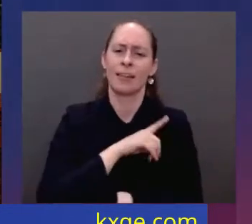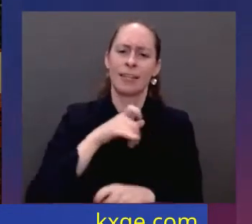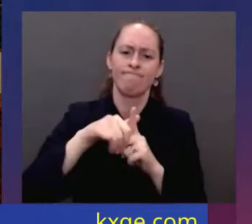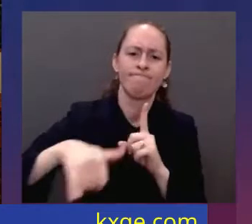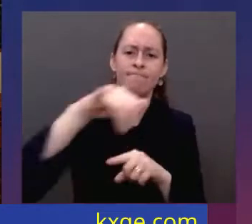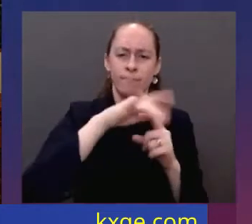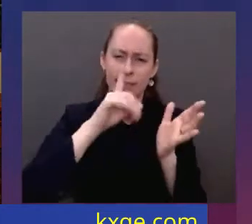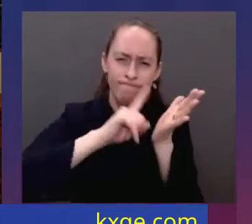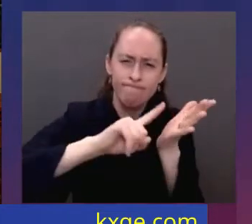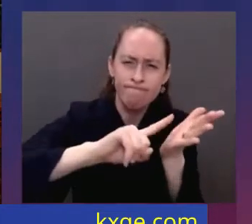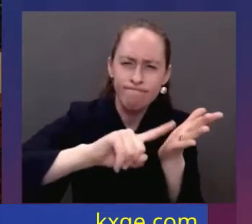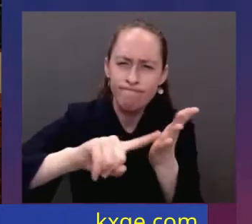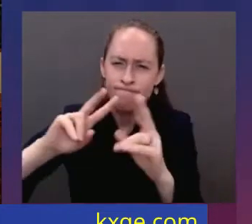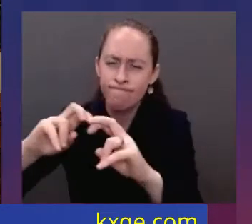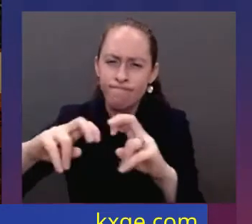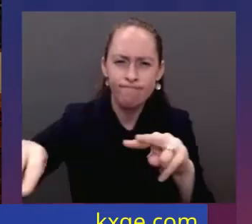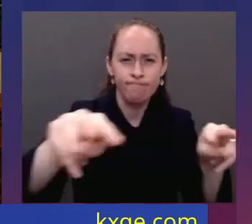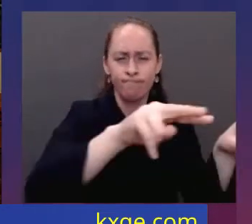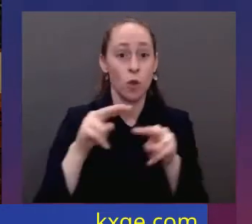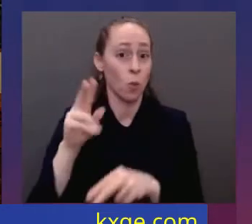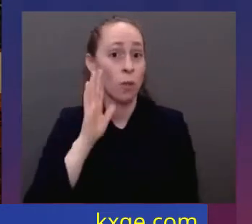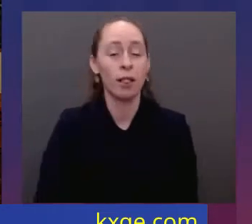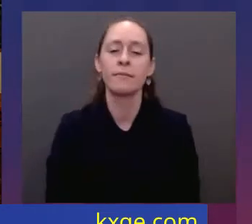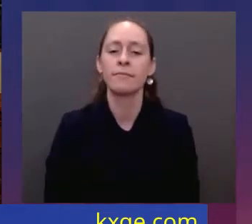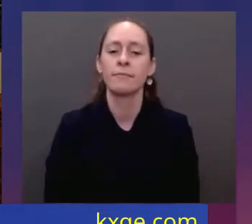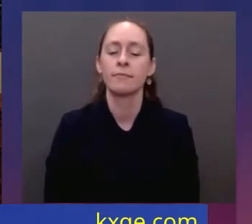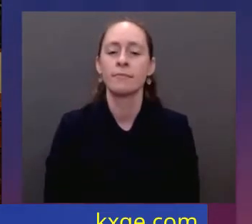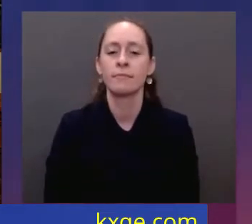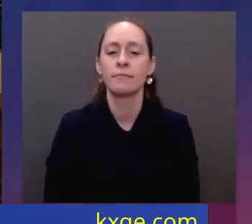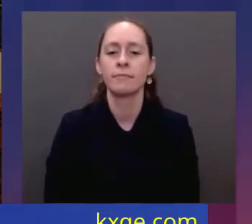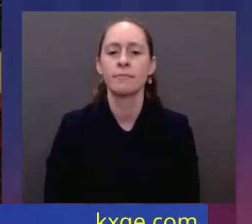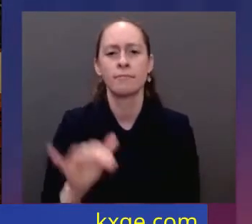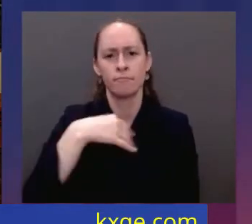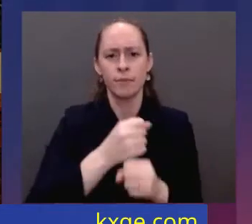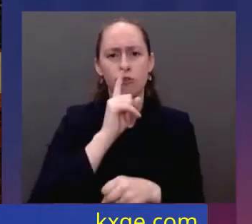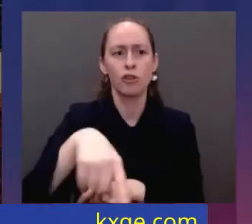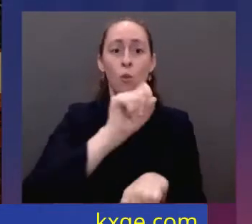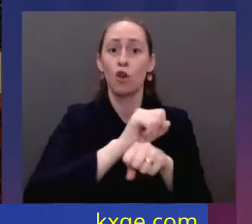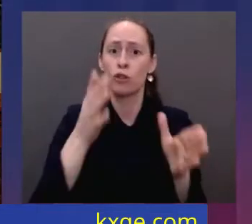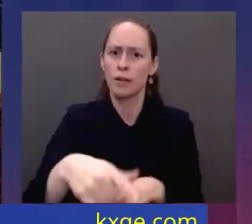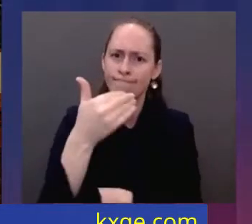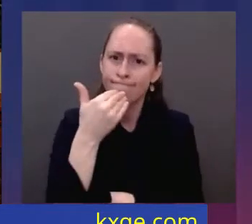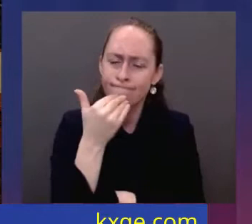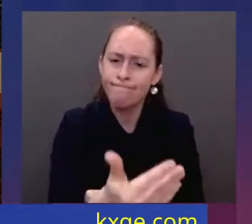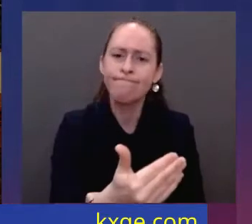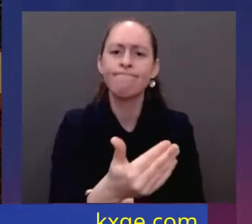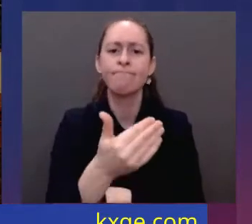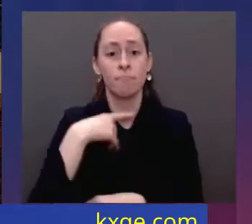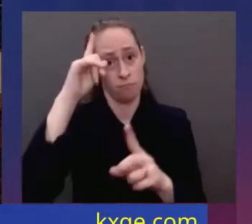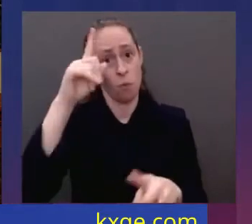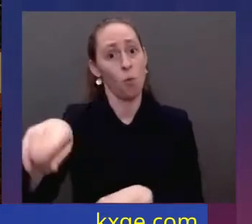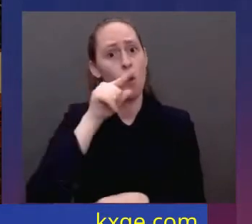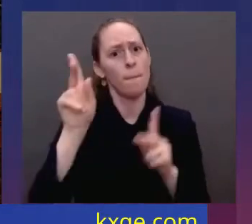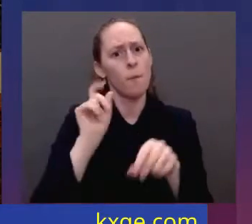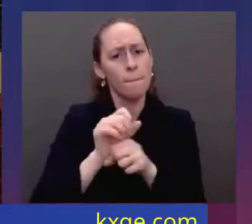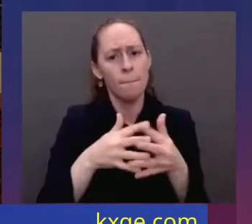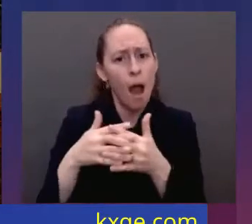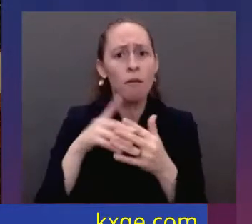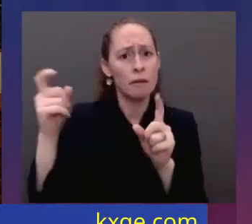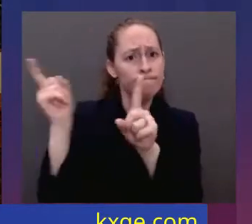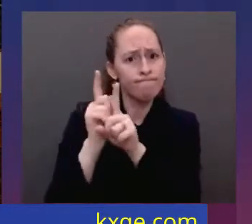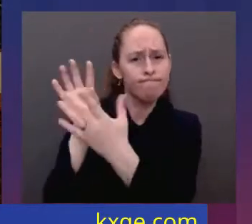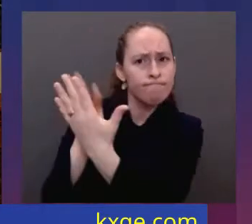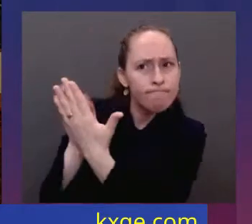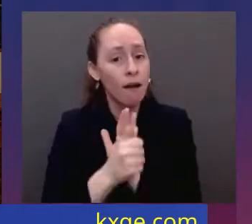costs to keep the economy going strong and giving workers a fair shot. Provide more training and apprenticeships. Hire them based on skills, not just their degrees. Let's pass the Paycheck